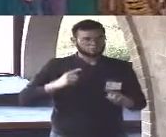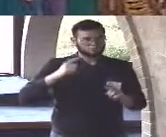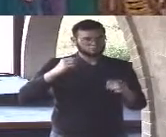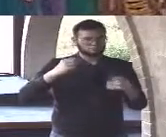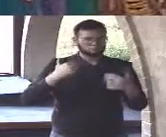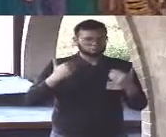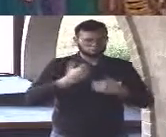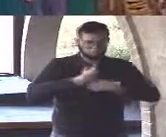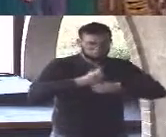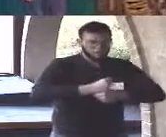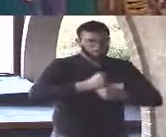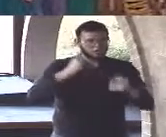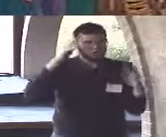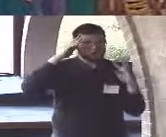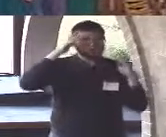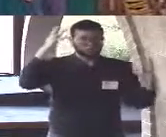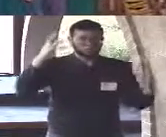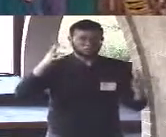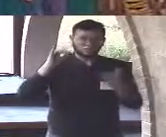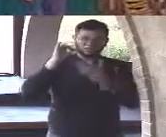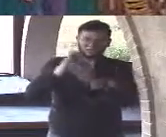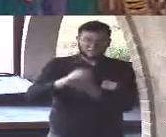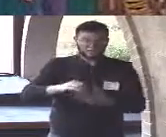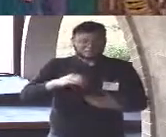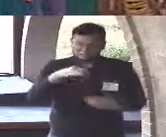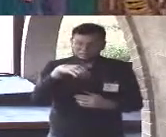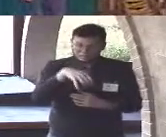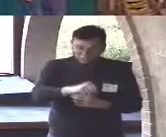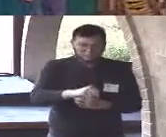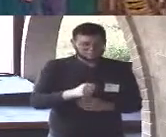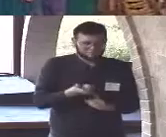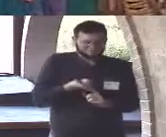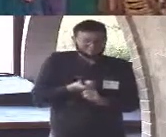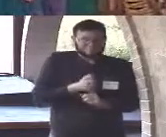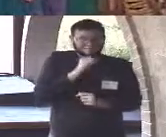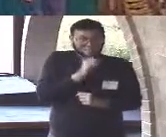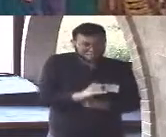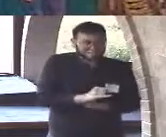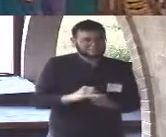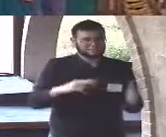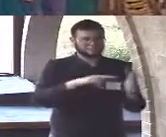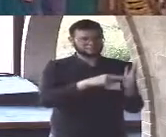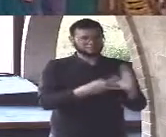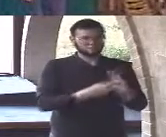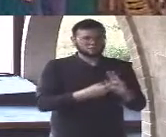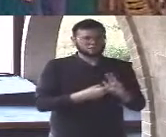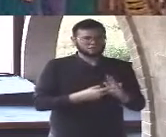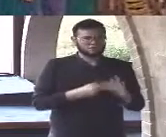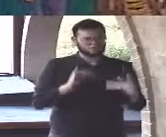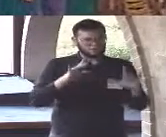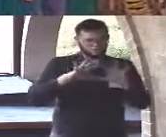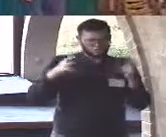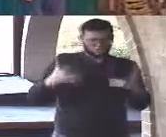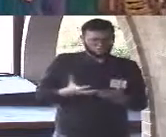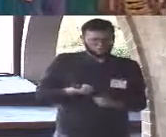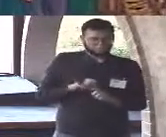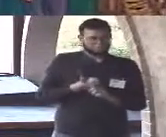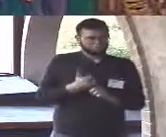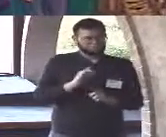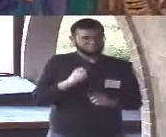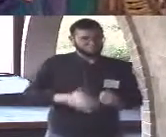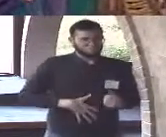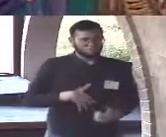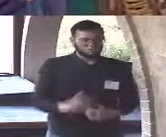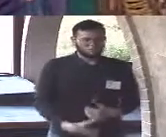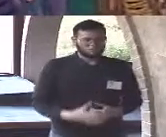meaning it's pregnant with meaning full to bursting with all kinds of meaning